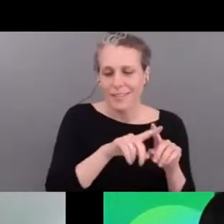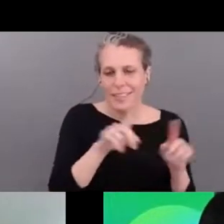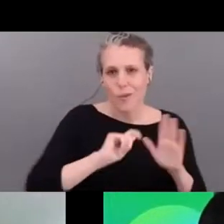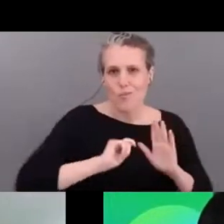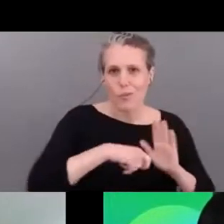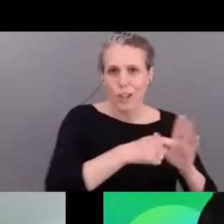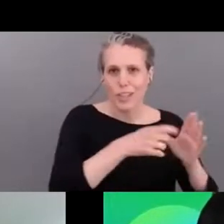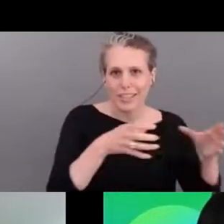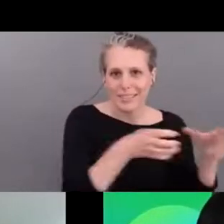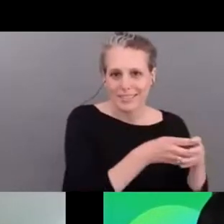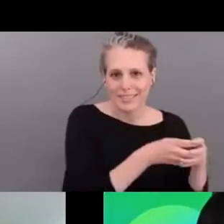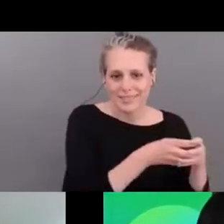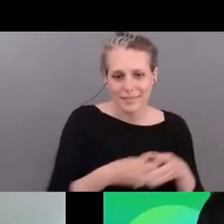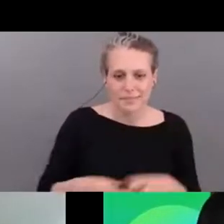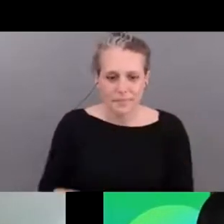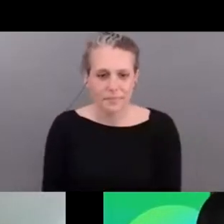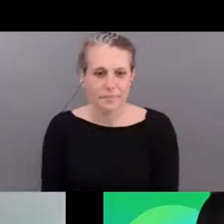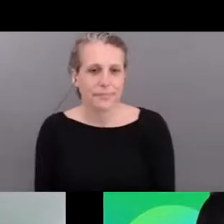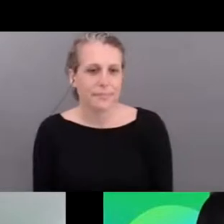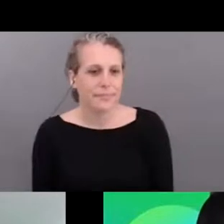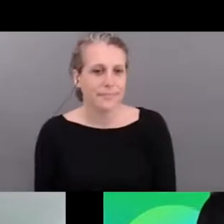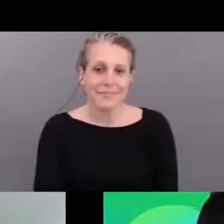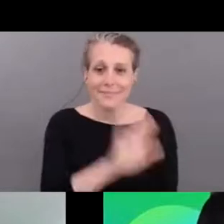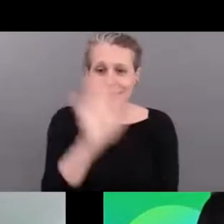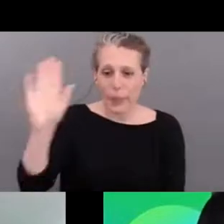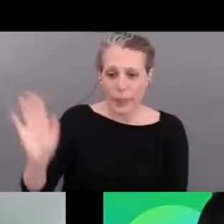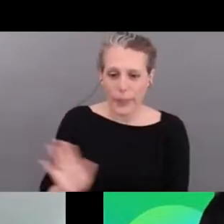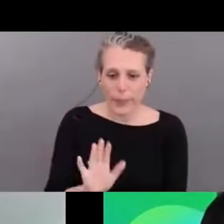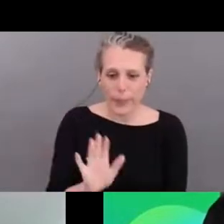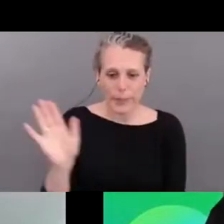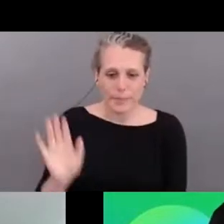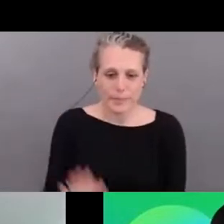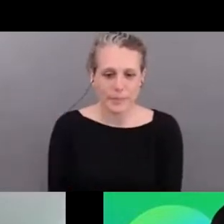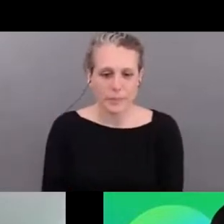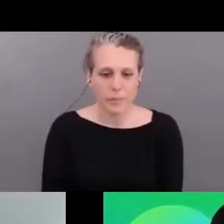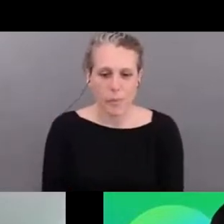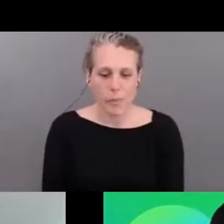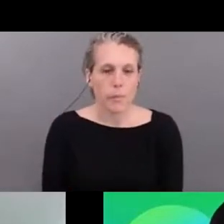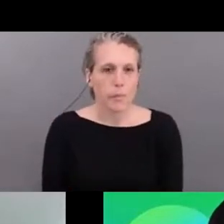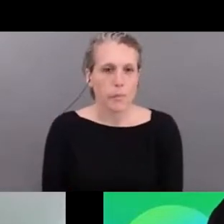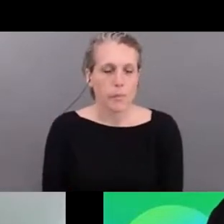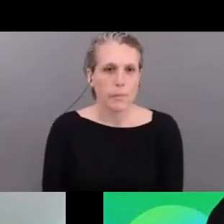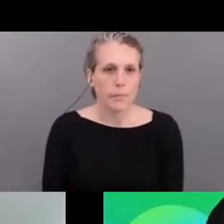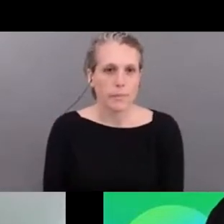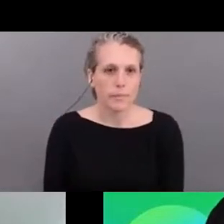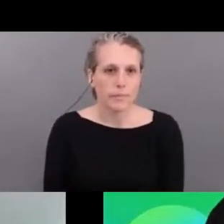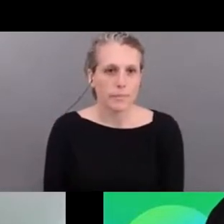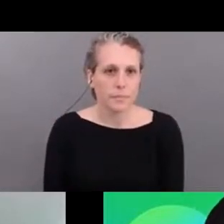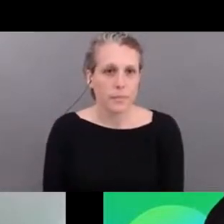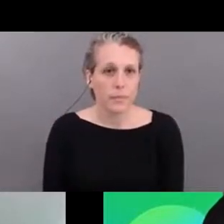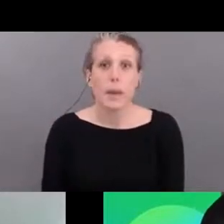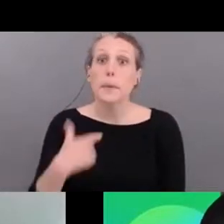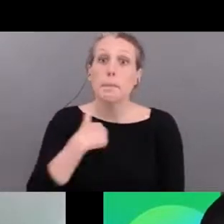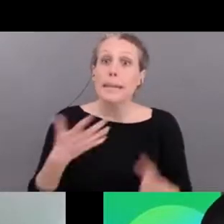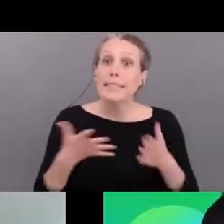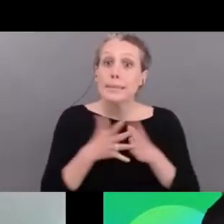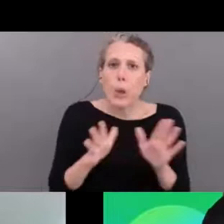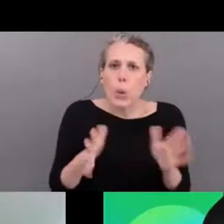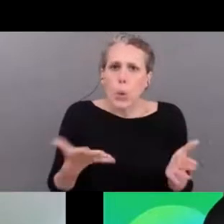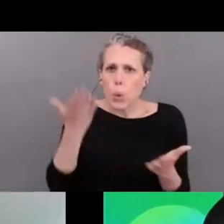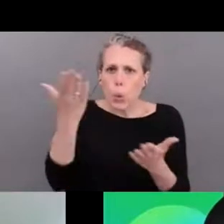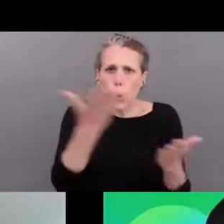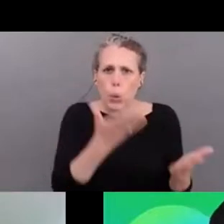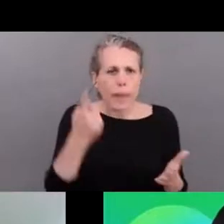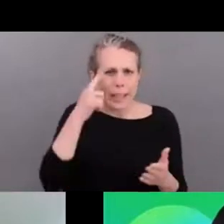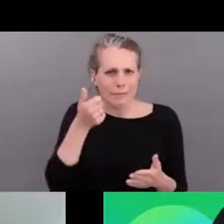to all of you well i guess it's better if i let you introduce yourself so maybe we'll begin with